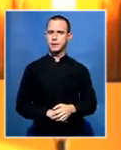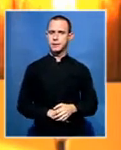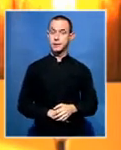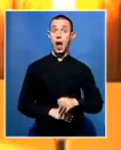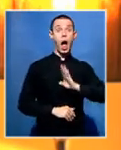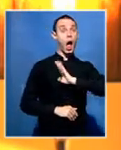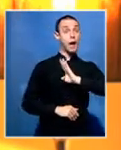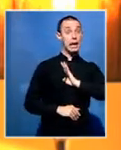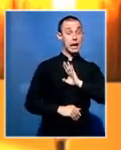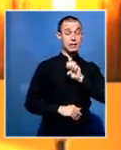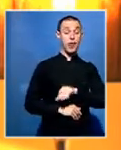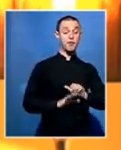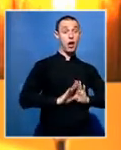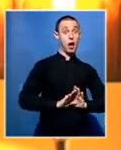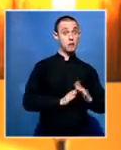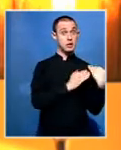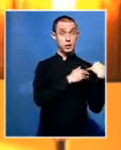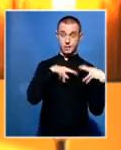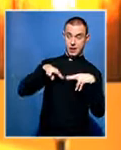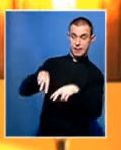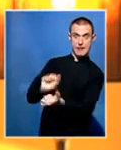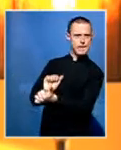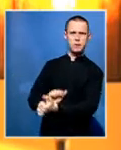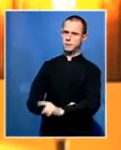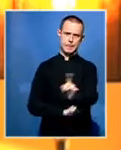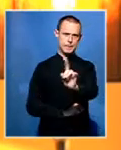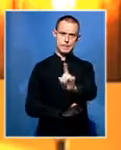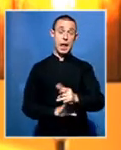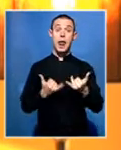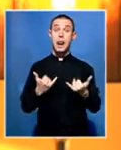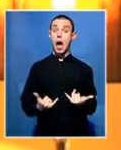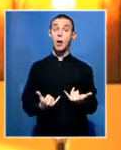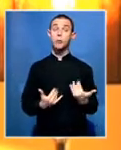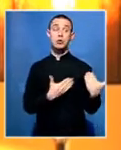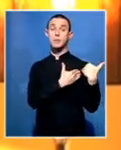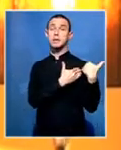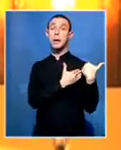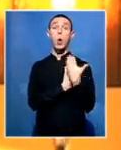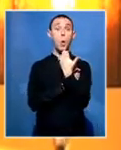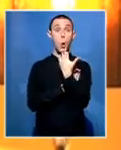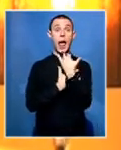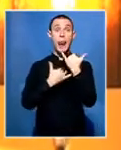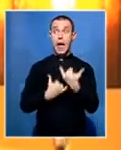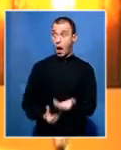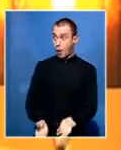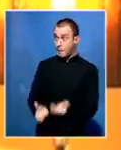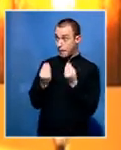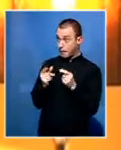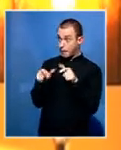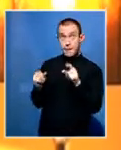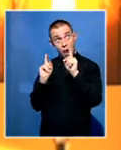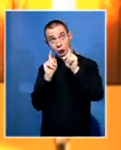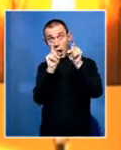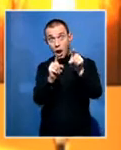hand them down, arrest them and charge them. It is now the responsibility. Now that the matter has been brought to our attention,